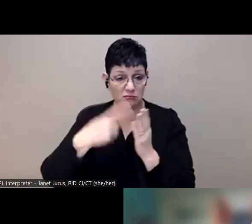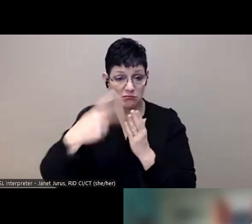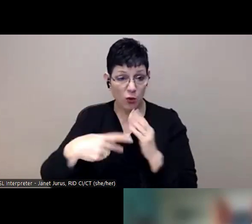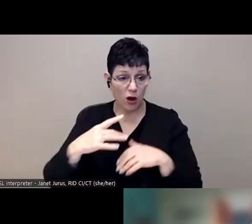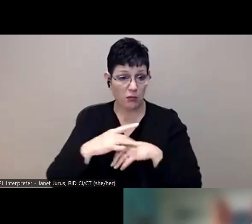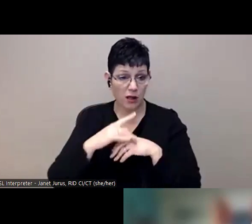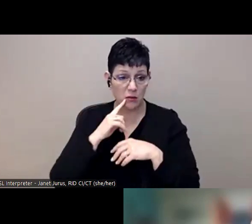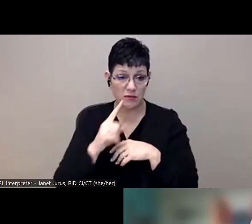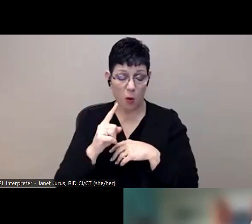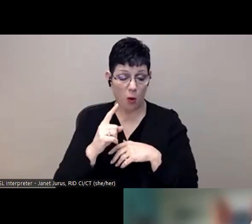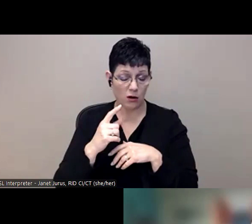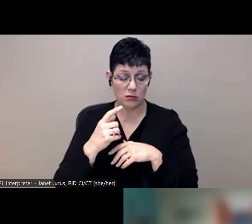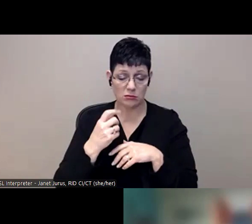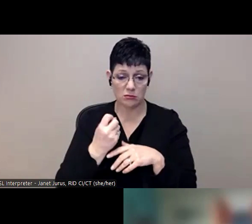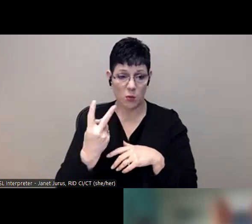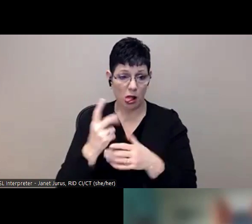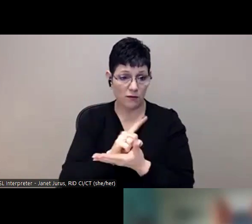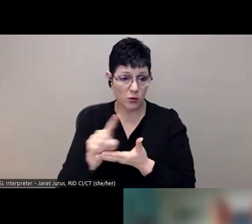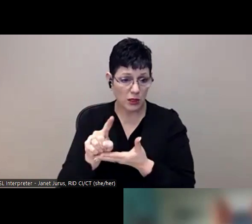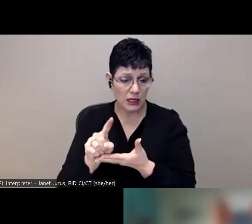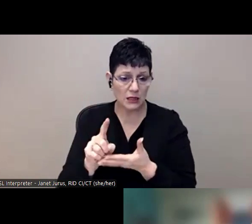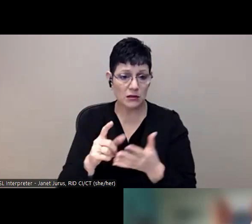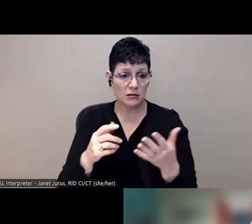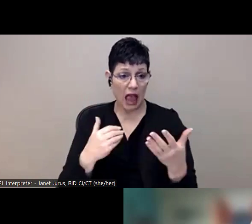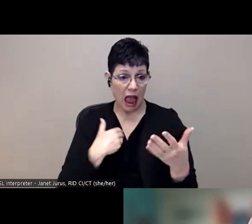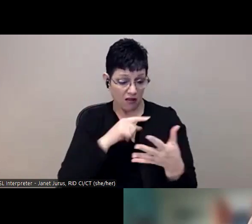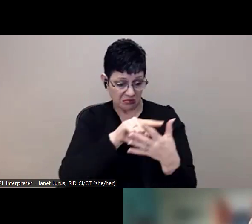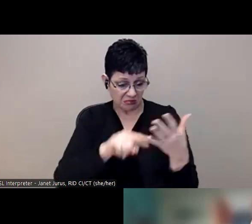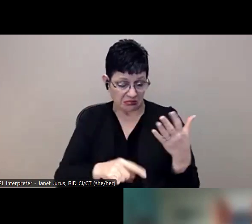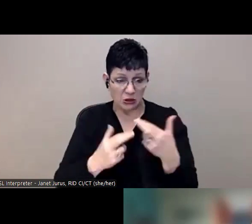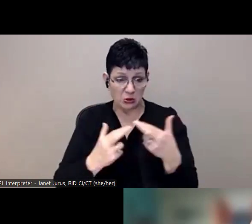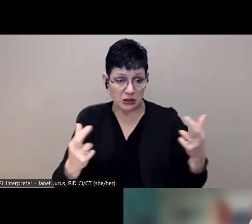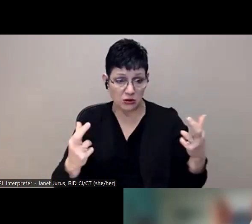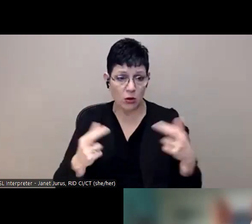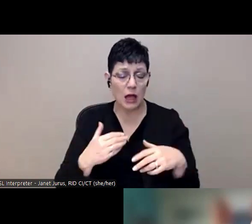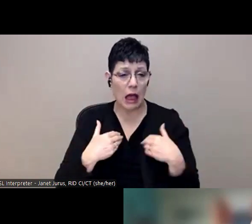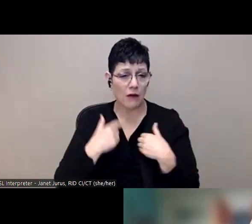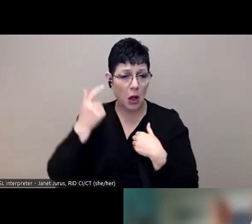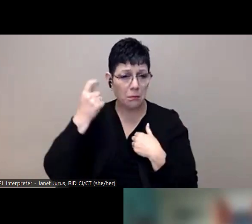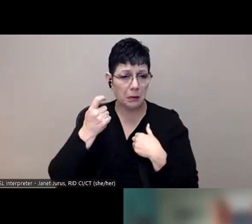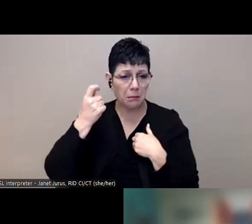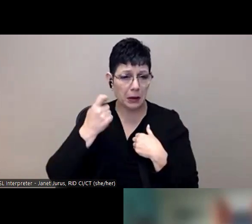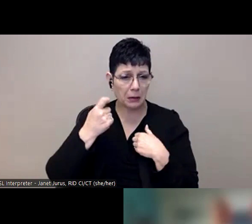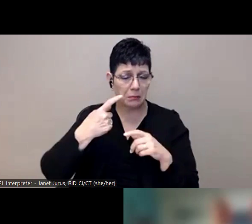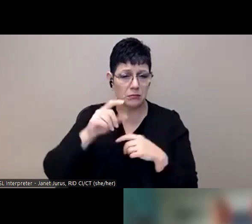to be talking about these things and we offer a newsletter so you can opt into an email newsletter. And this week we talked